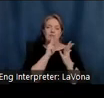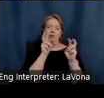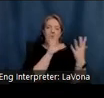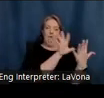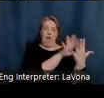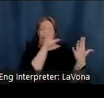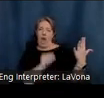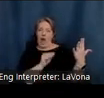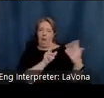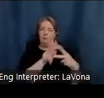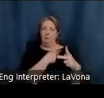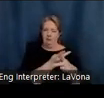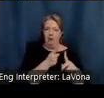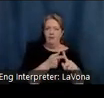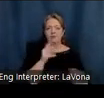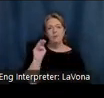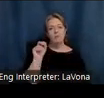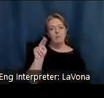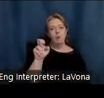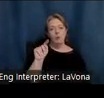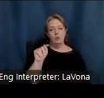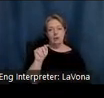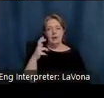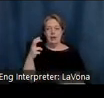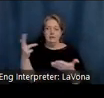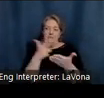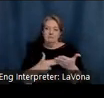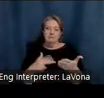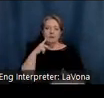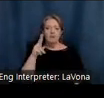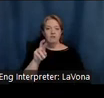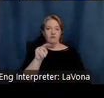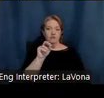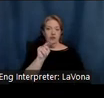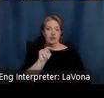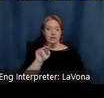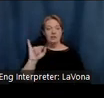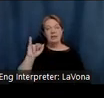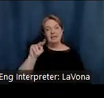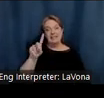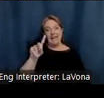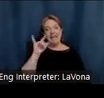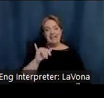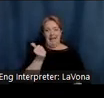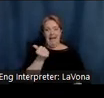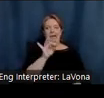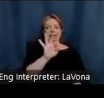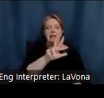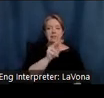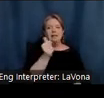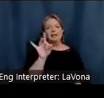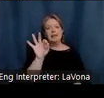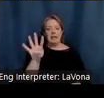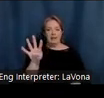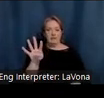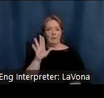of Vernon, Indiana in 93 and 94 were remarkably brighter. His breadth room shifts around the color